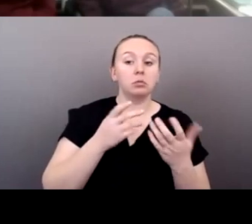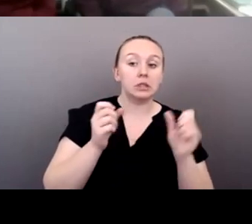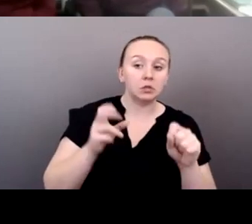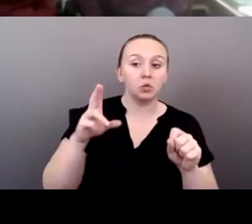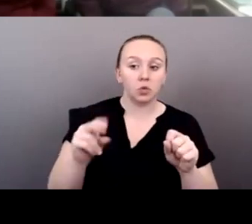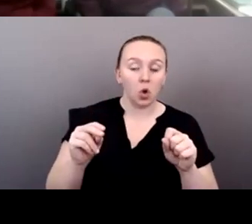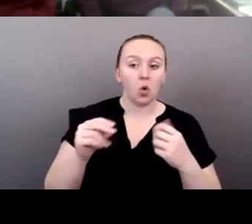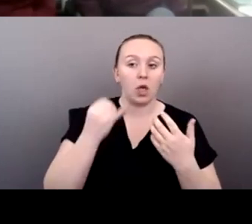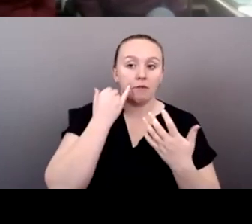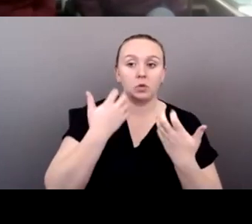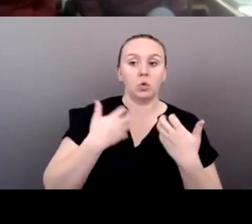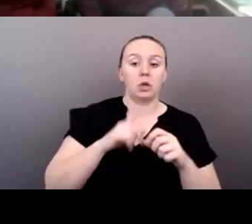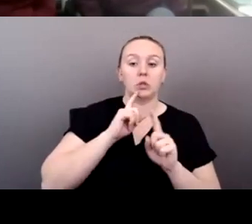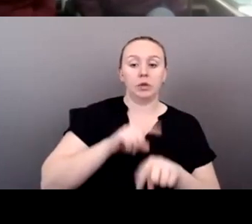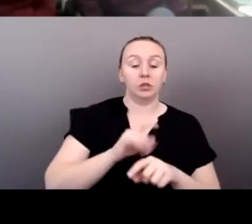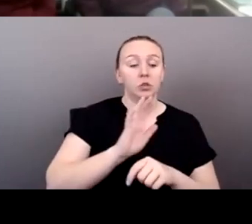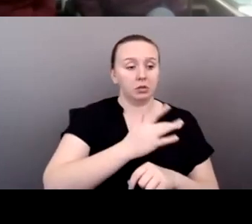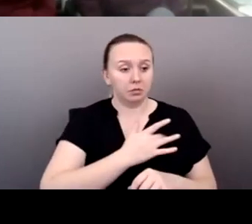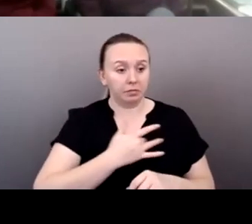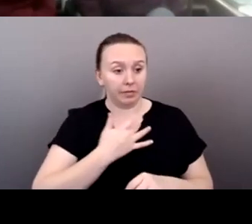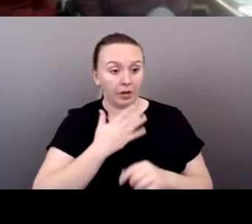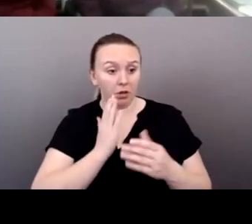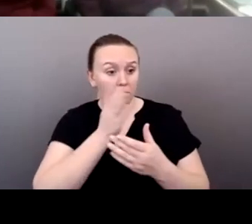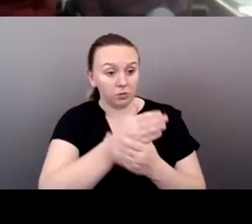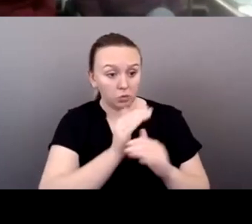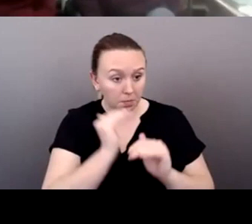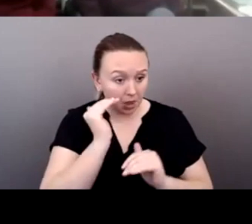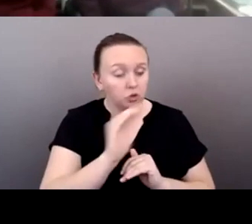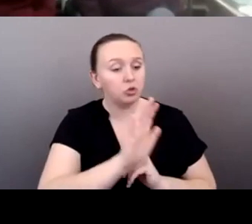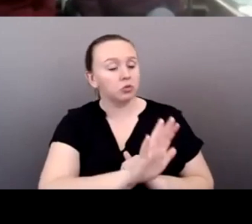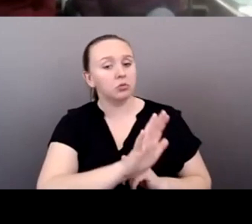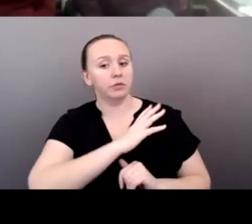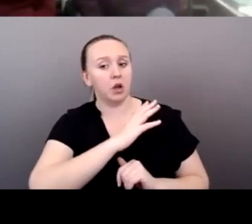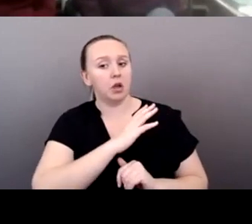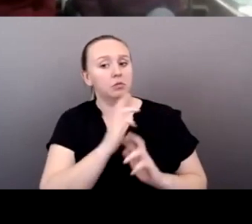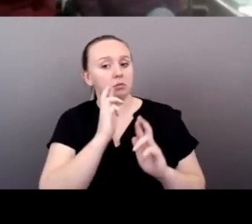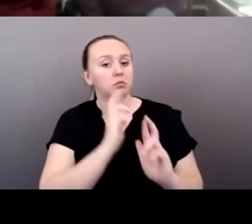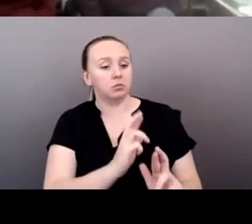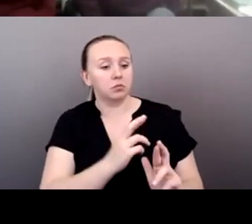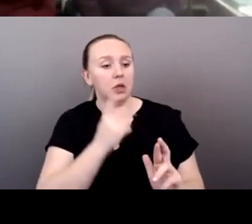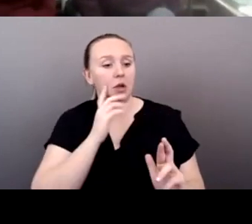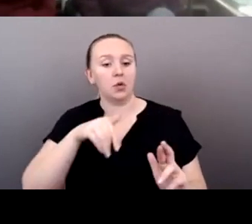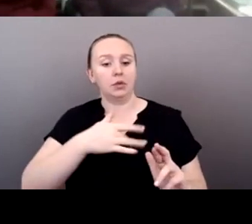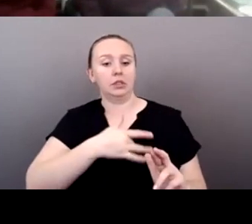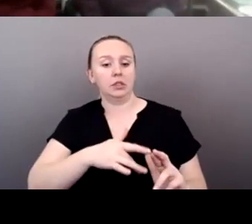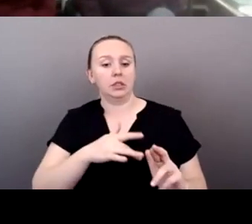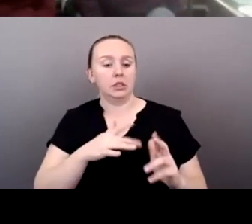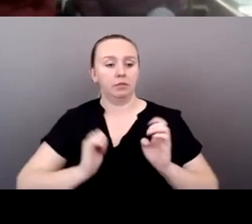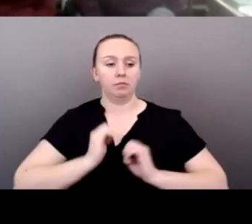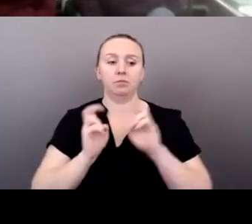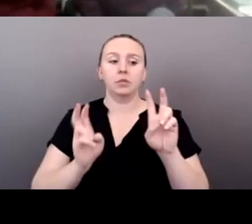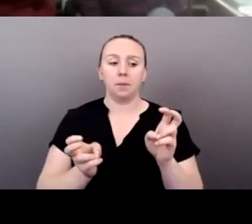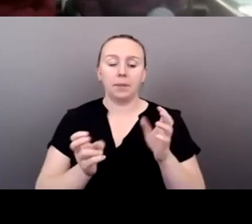to answer questions if they feel too intrusive because I know that this is, um, sensitive and deeply emotional. Uh, so please